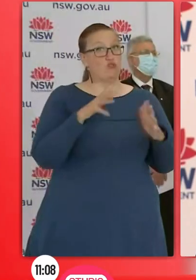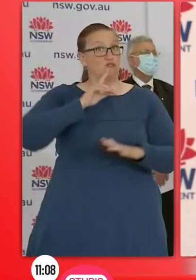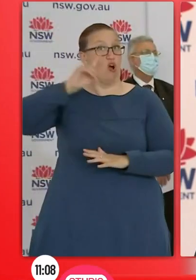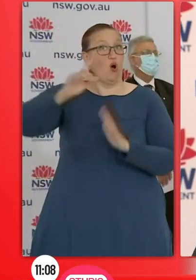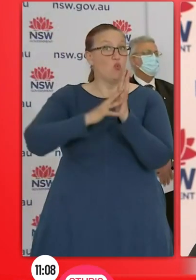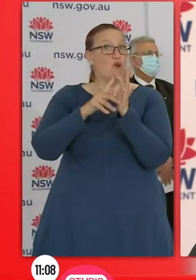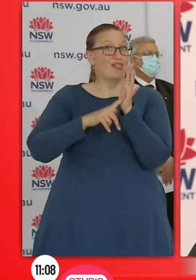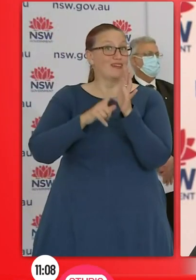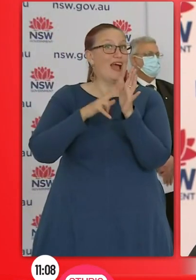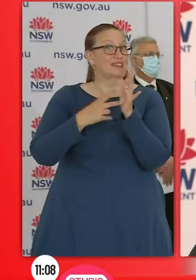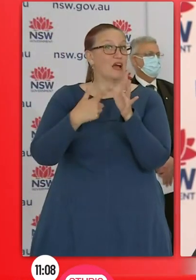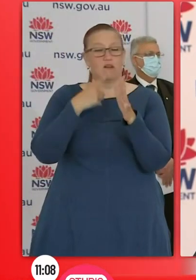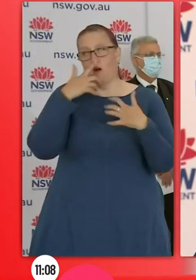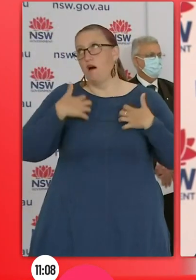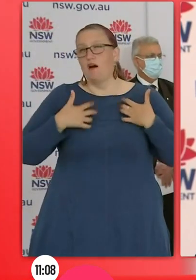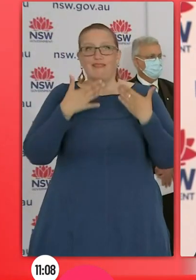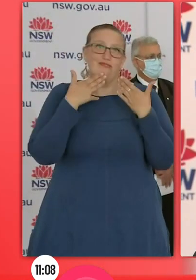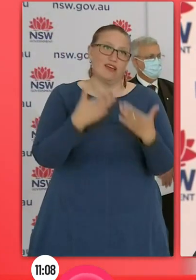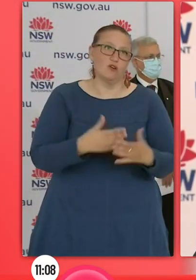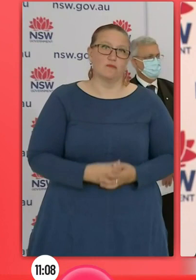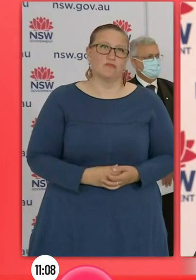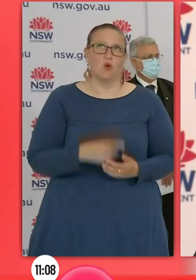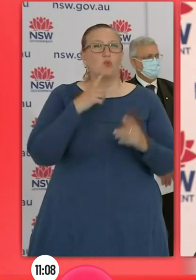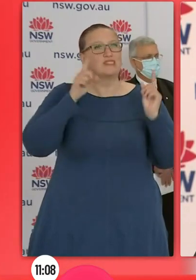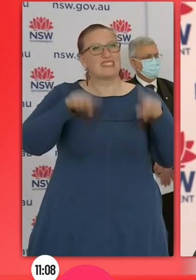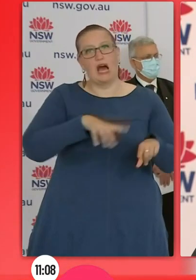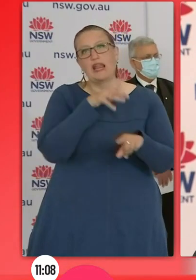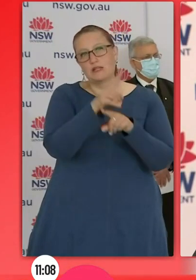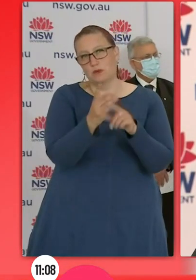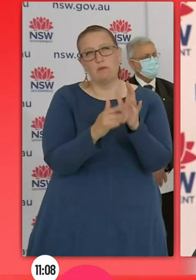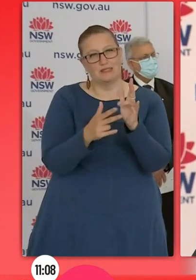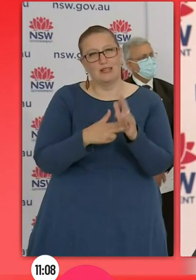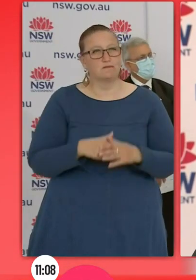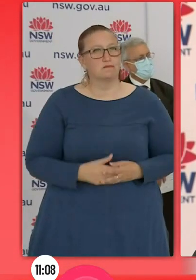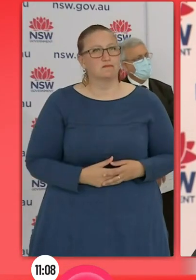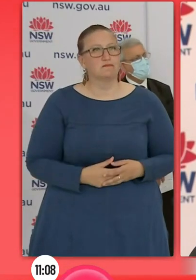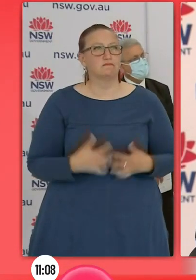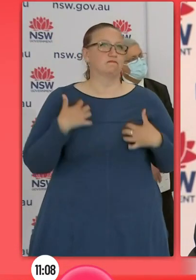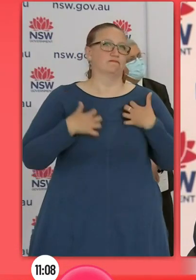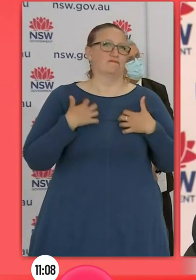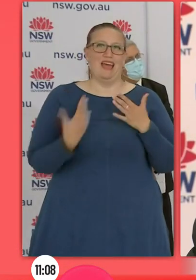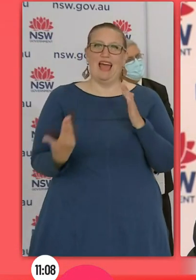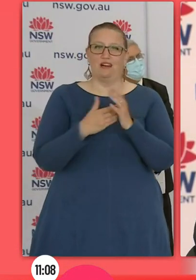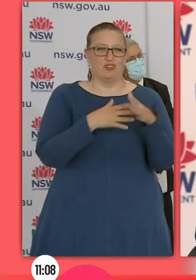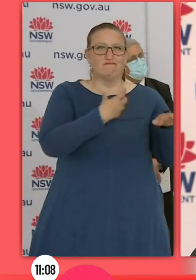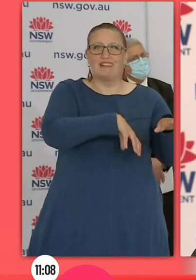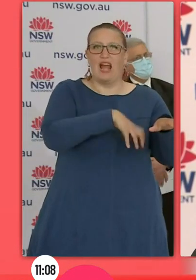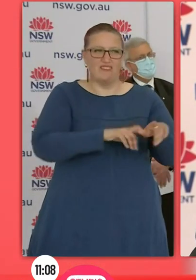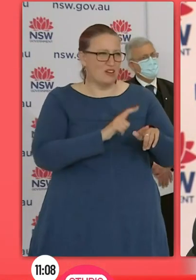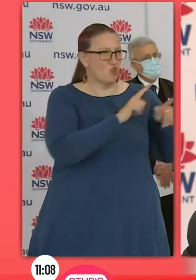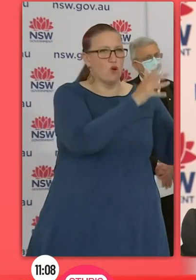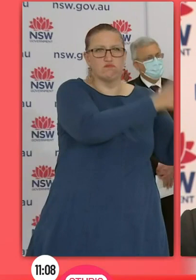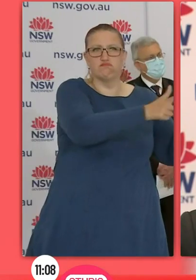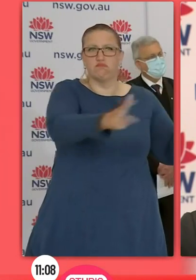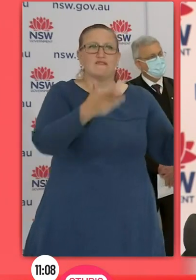and embraced by the community and that'll start next Monday. So an opportunity to really to put an extra effort into Wilcannia again for those